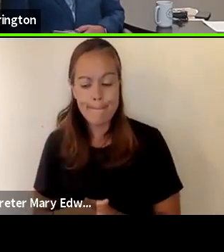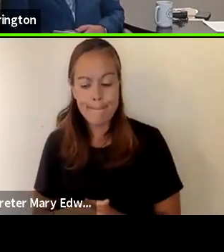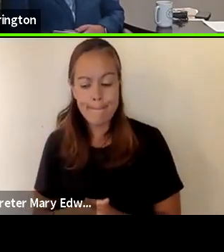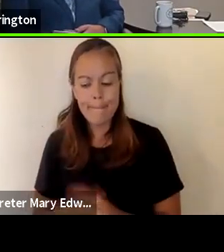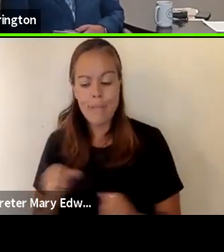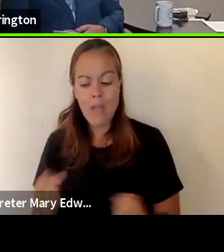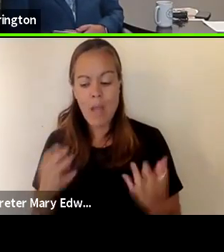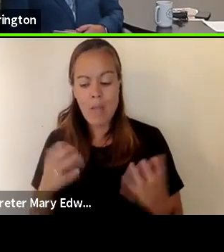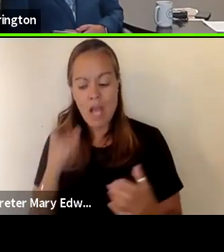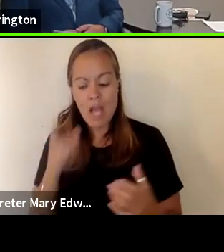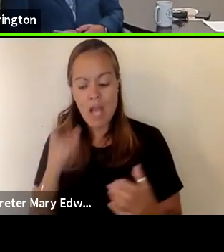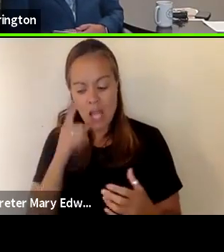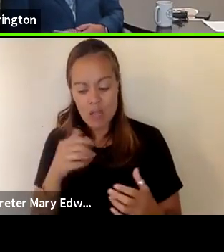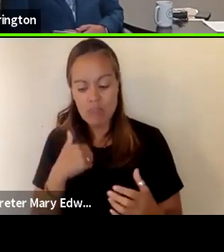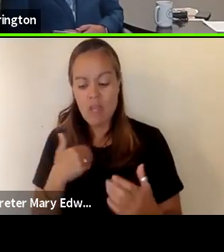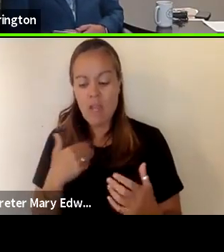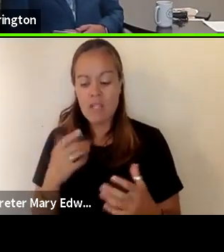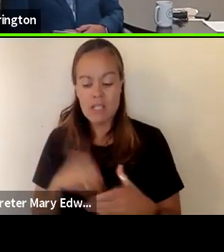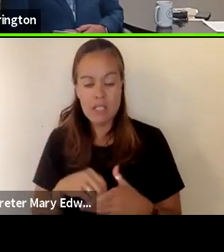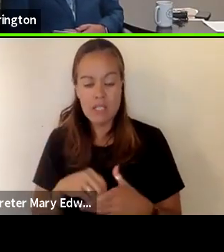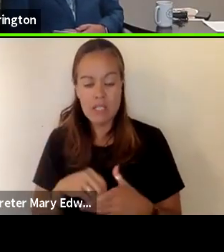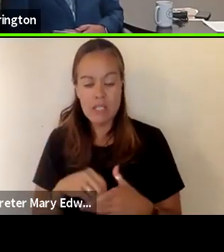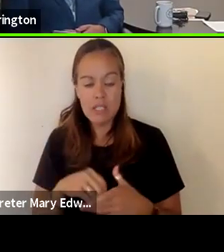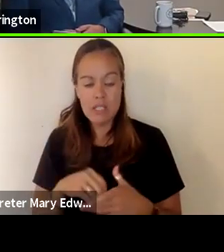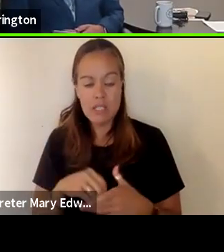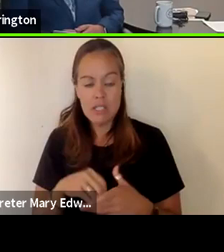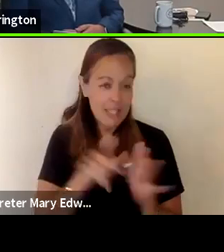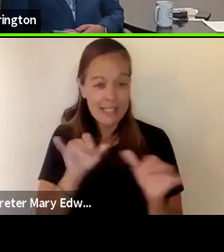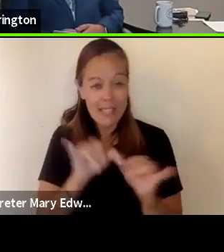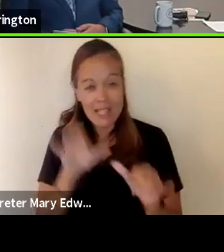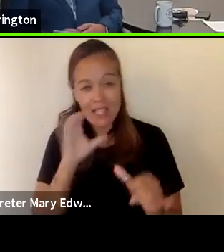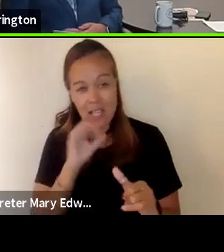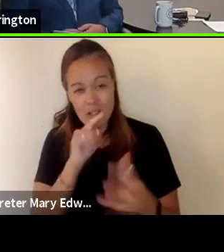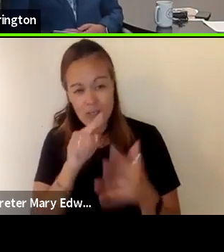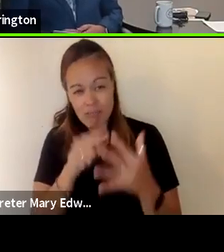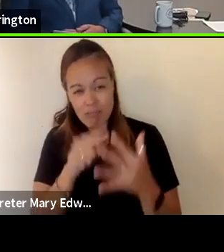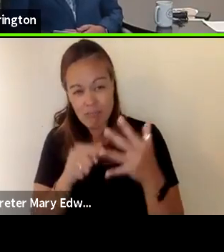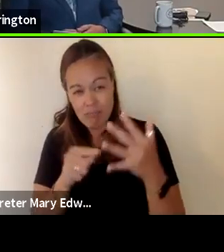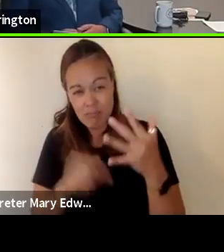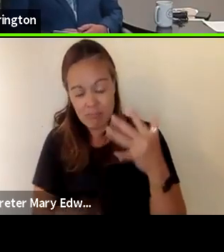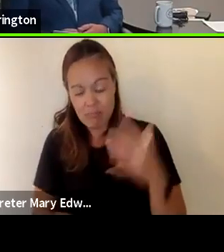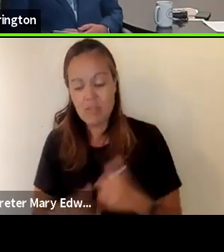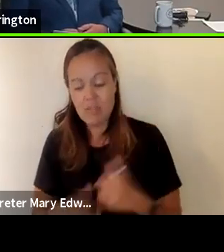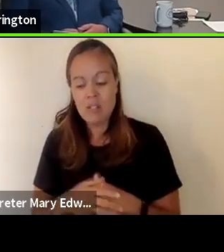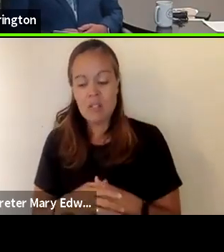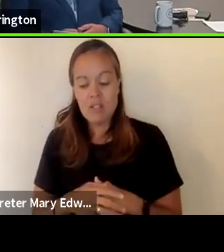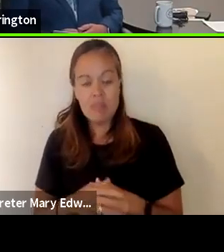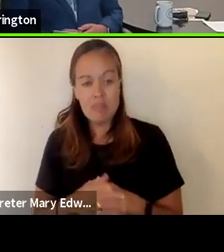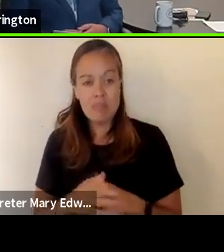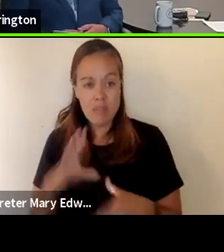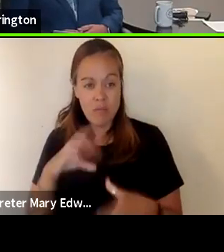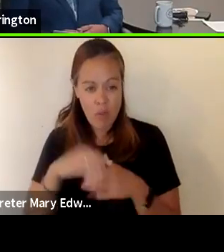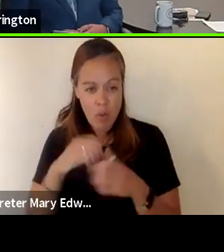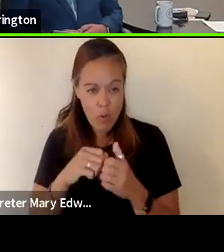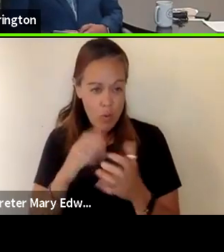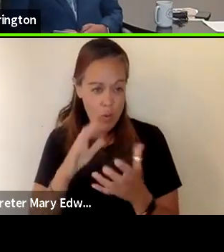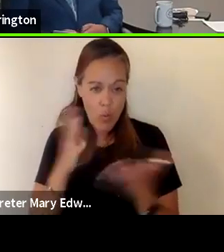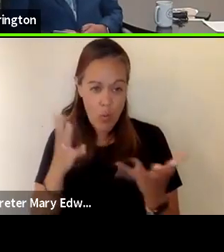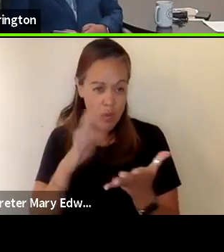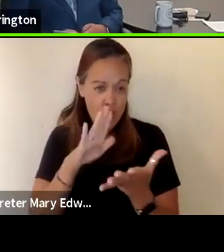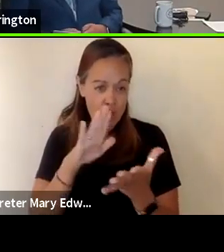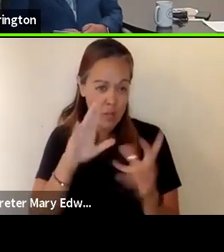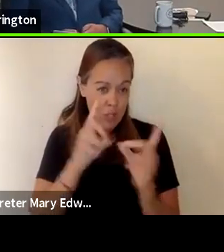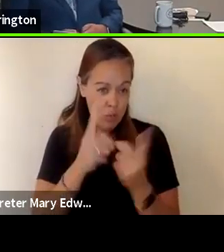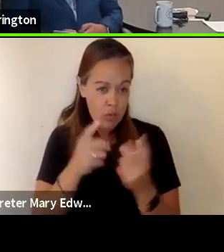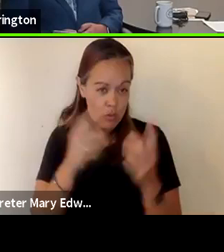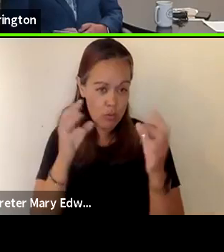size of the cafeteria all of that um plays into what the district chooses to do um we have always told